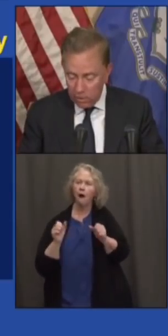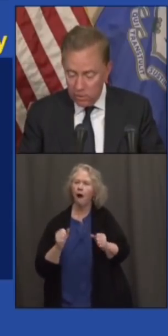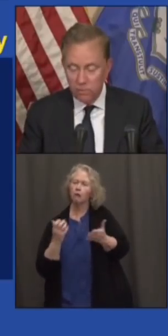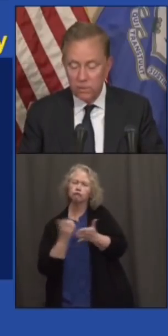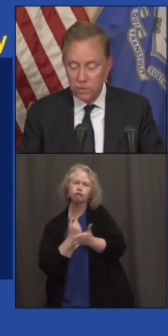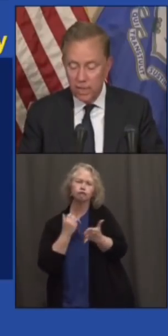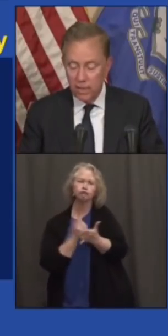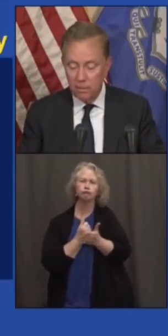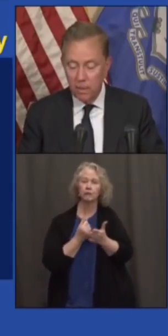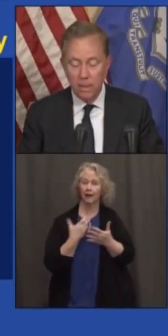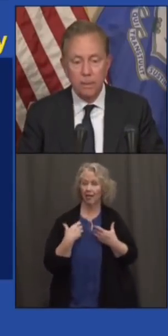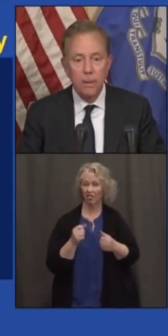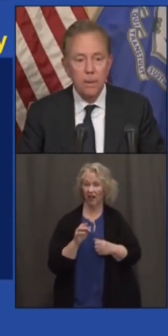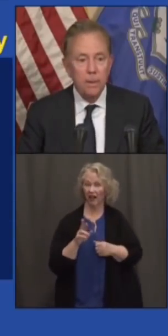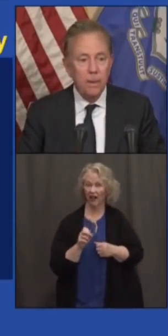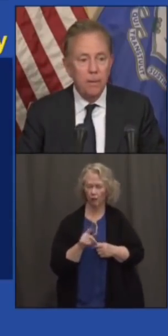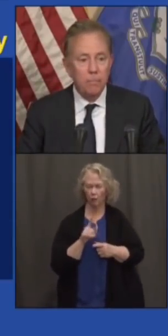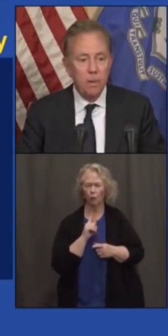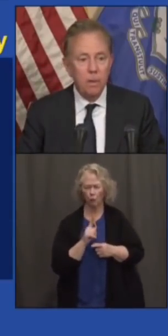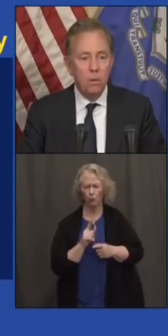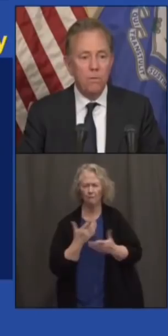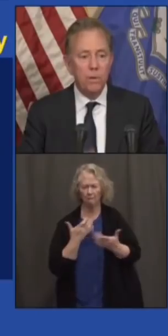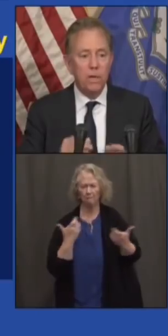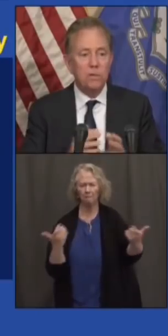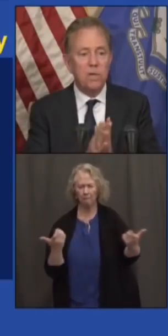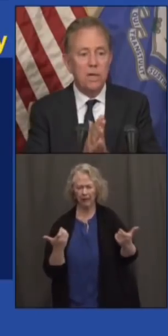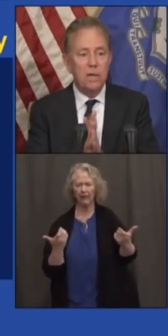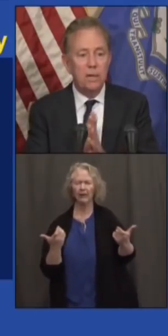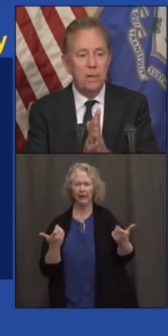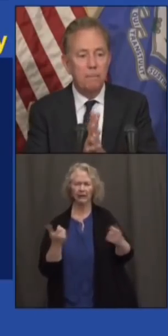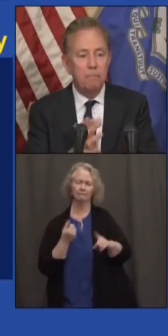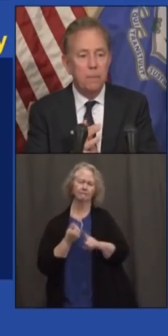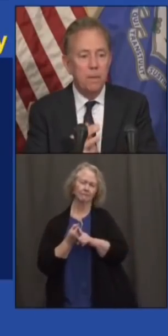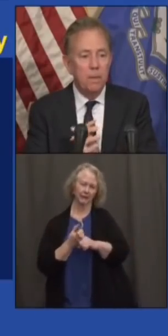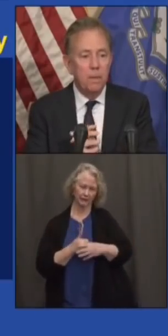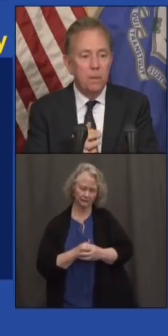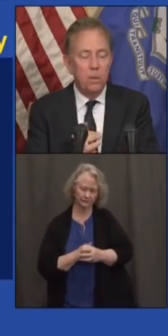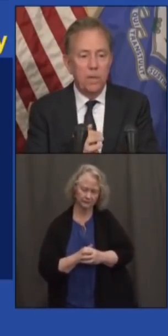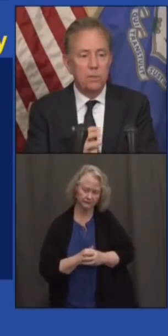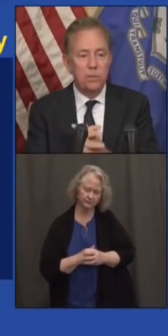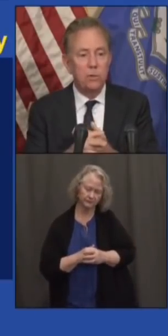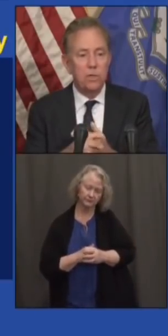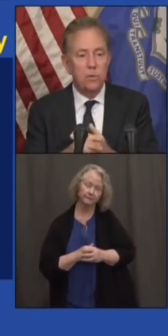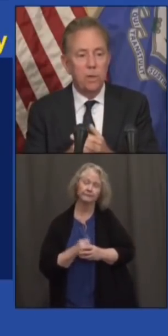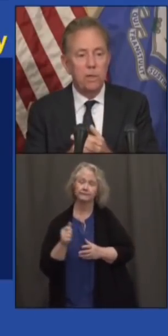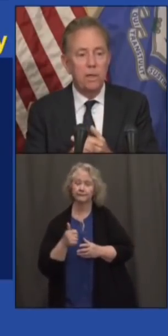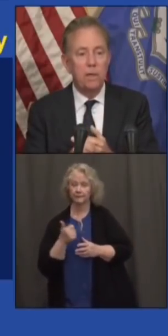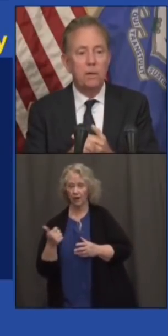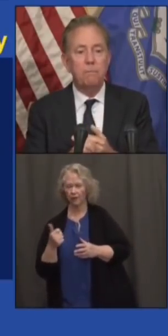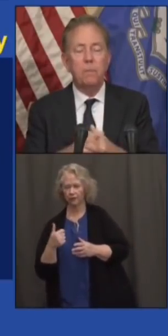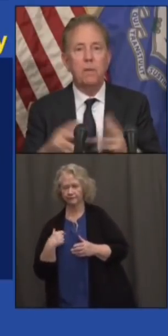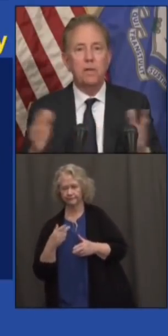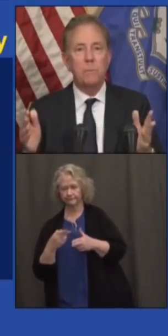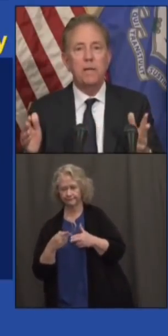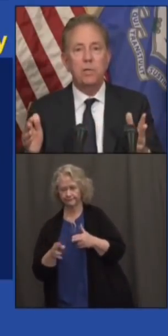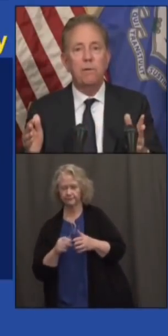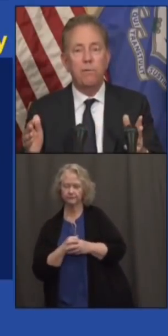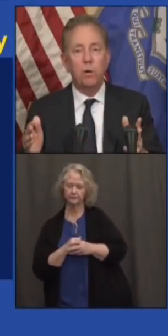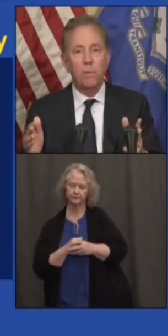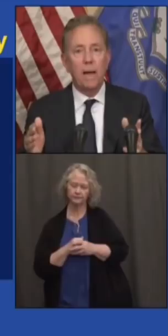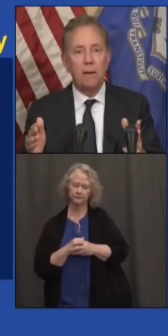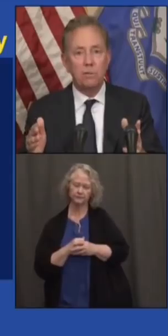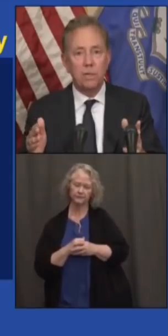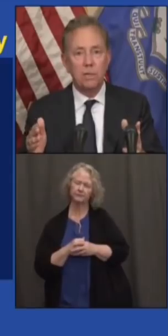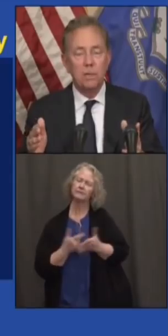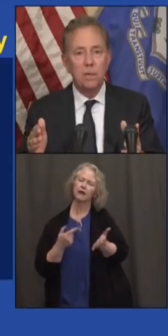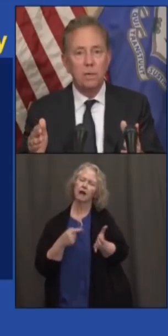And what a difference that can make. Over on the other side, look, I'll just do this quickly, an expansion of